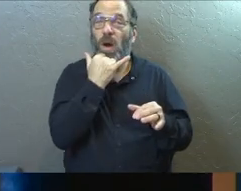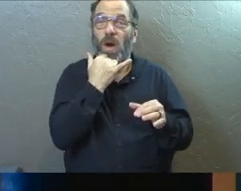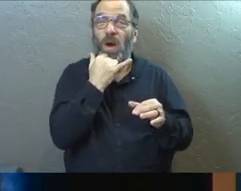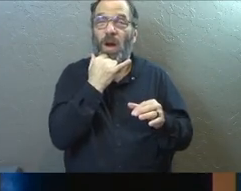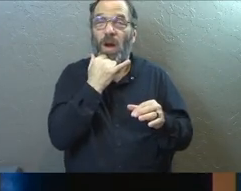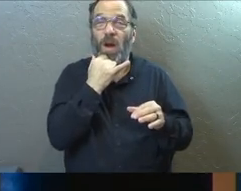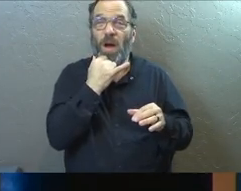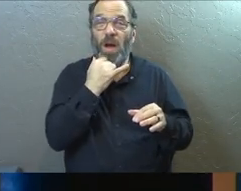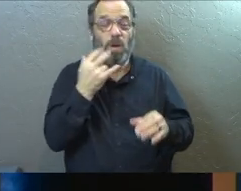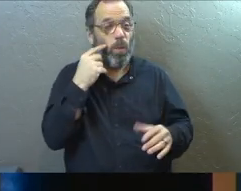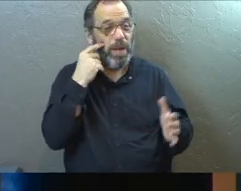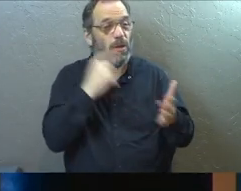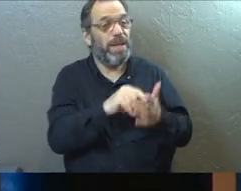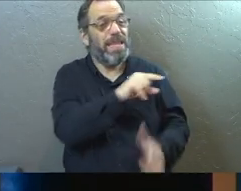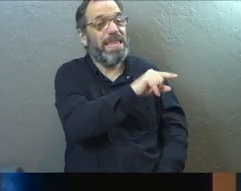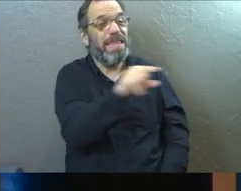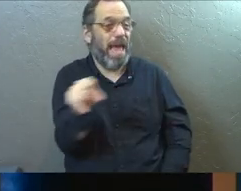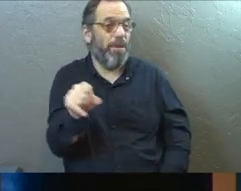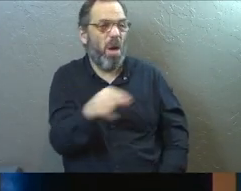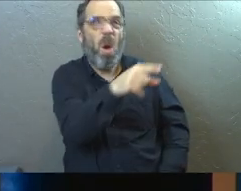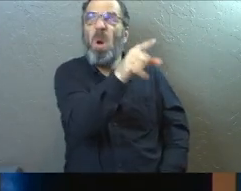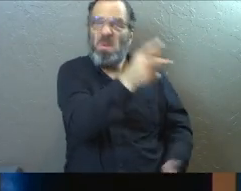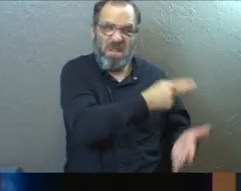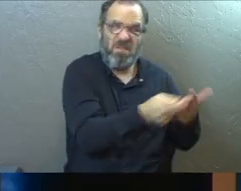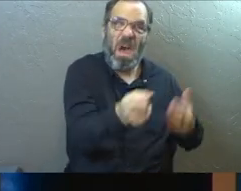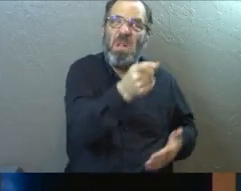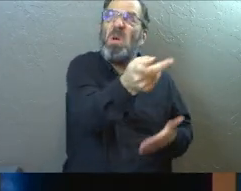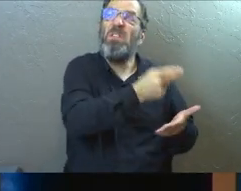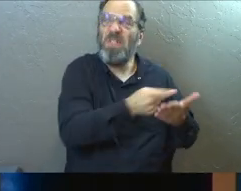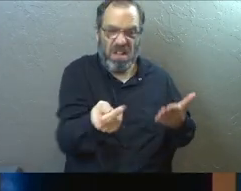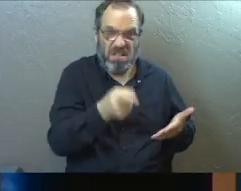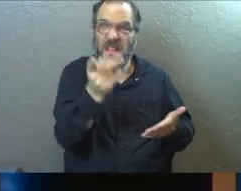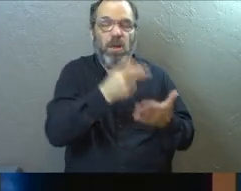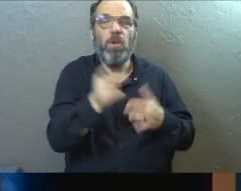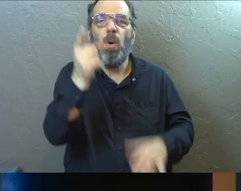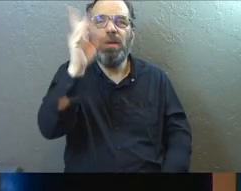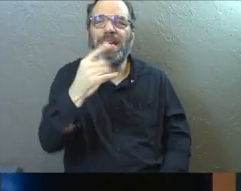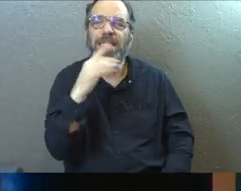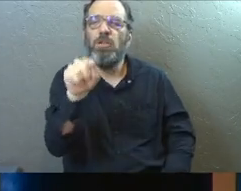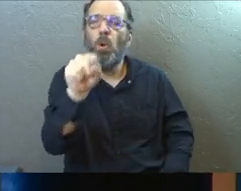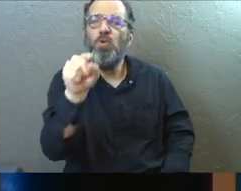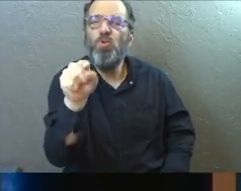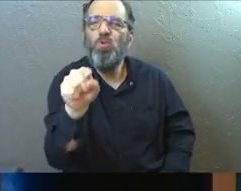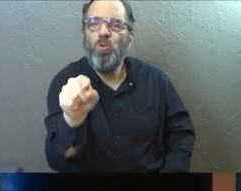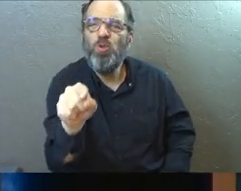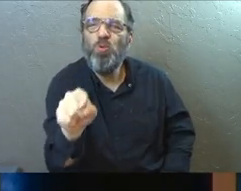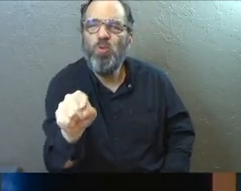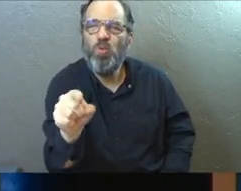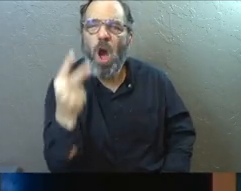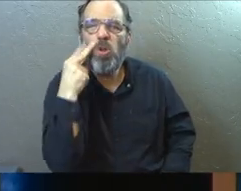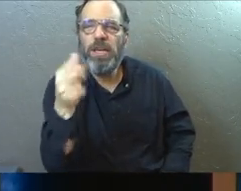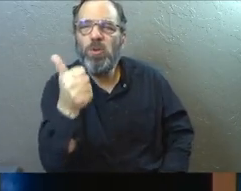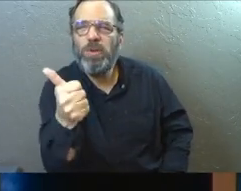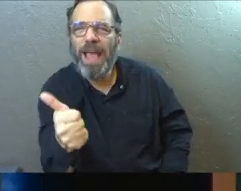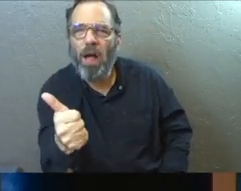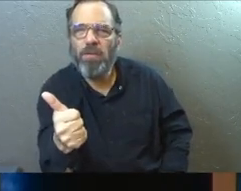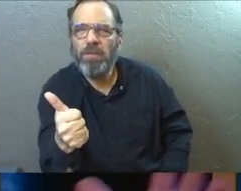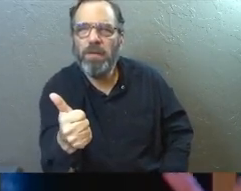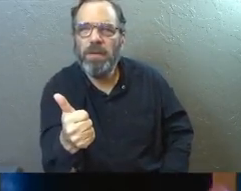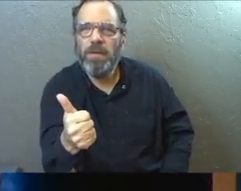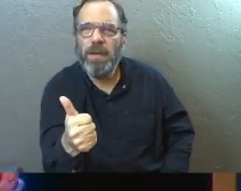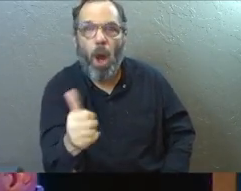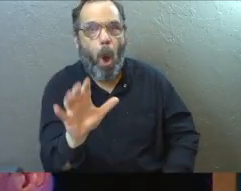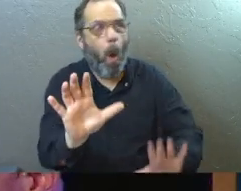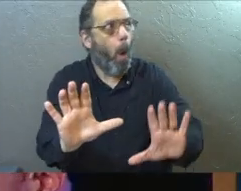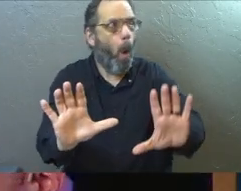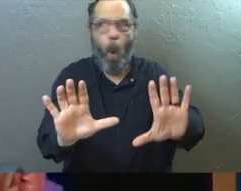is we look how far they've fallen. God invites you to look how far you've fallen. Look at yourself. I would even say